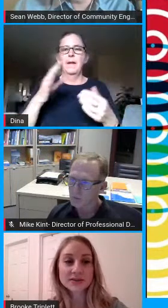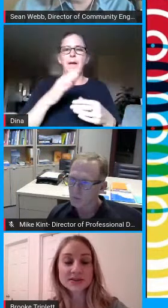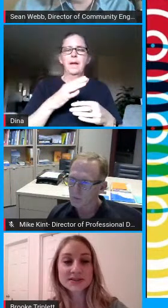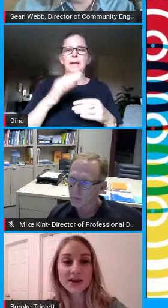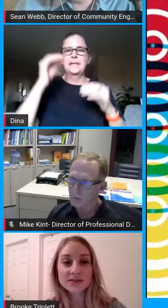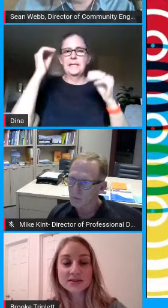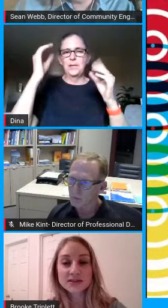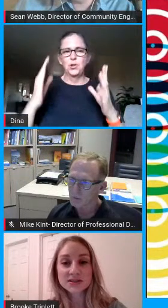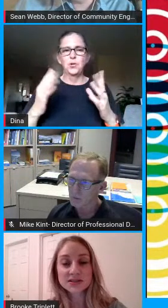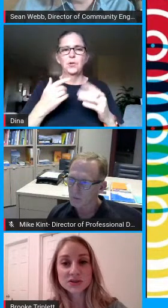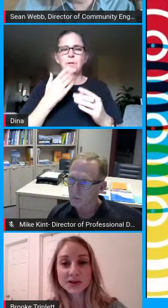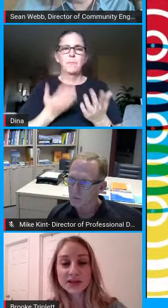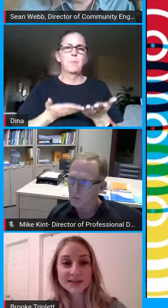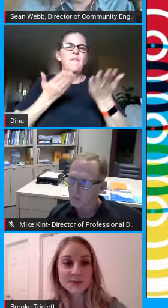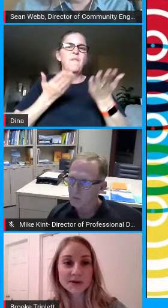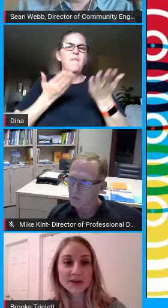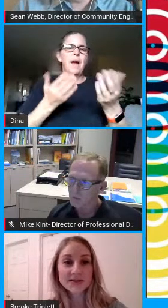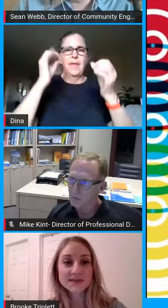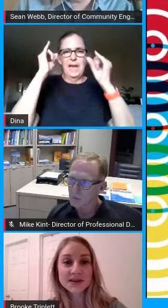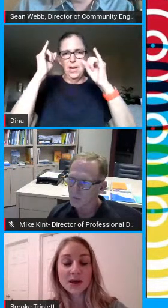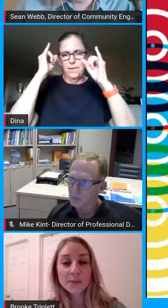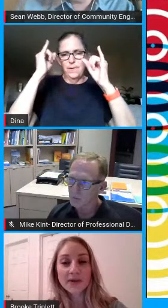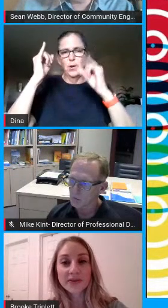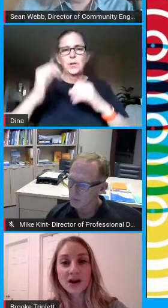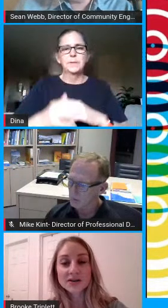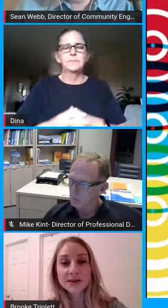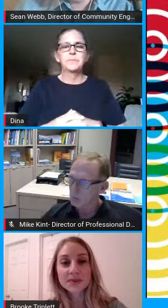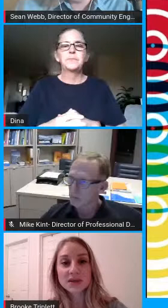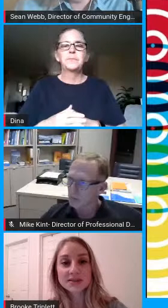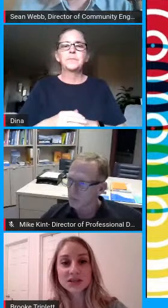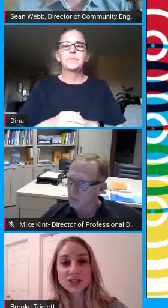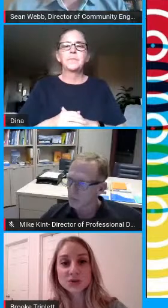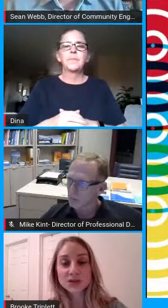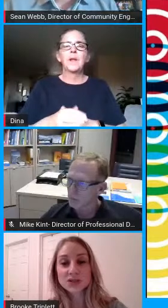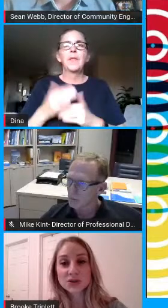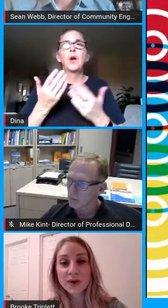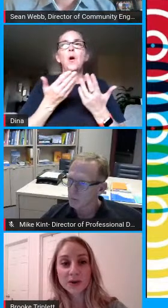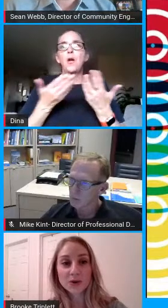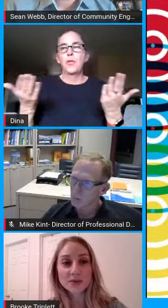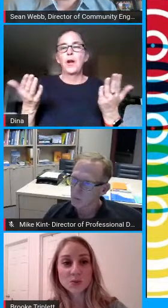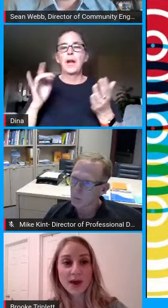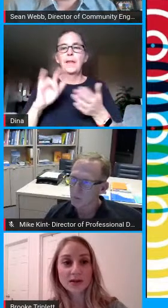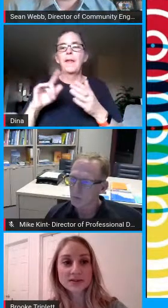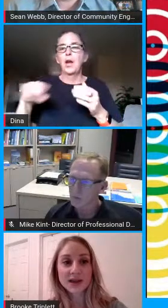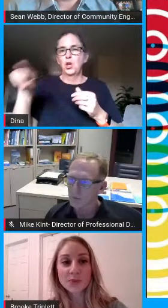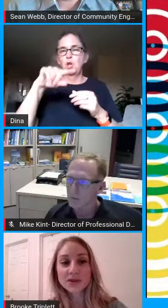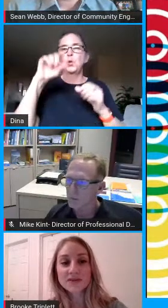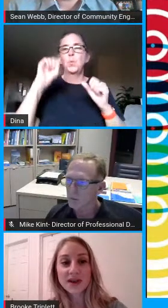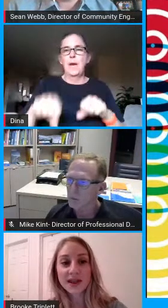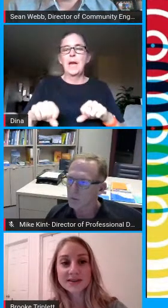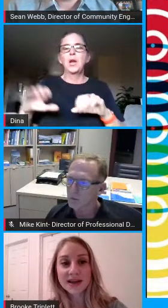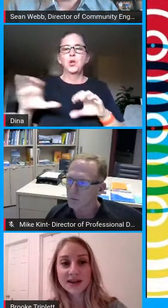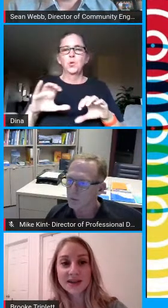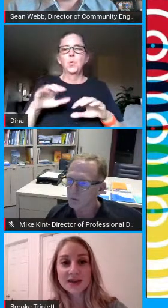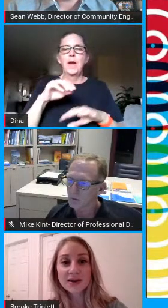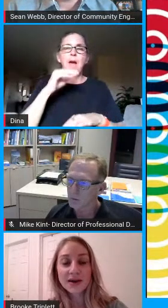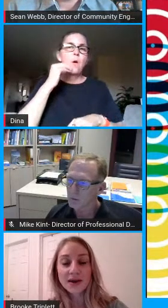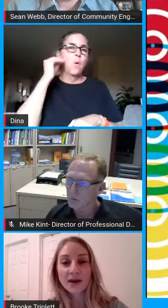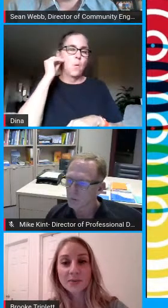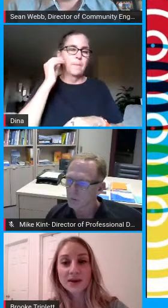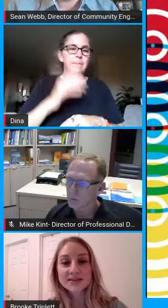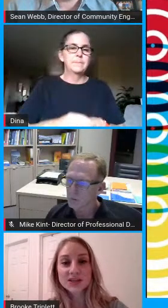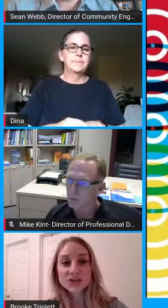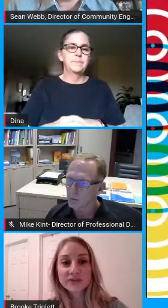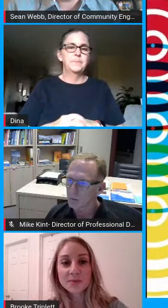uh to design this distance learning experience but there are some things that you can do at home as well to help alleviate anxiety